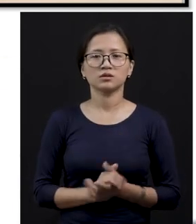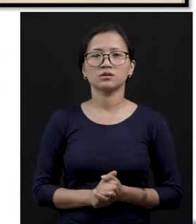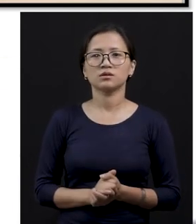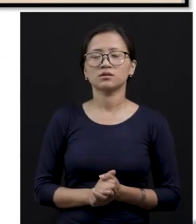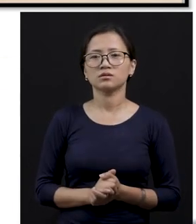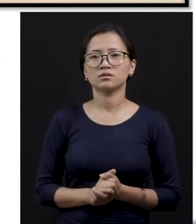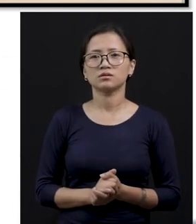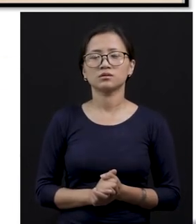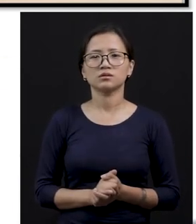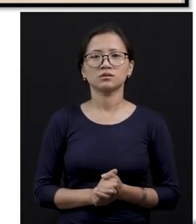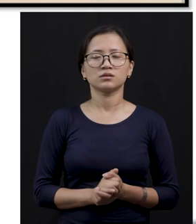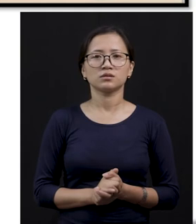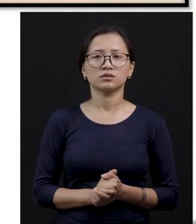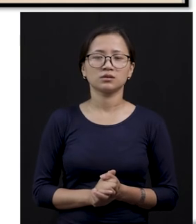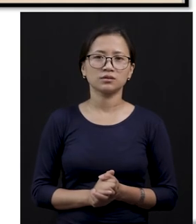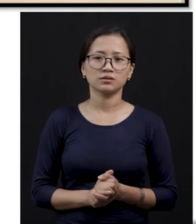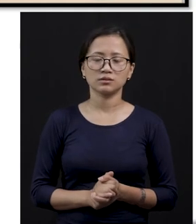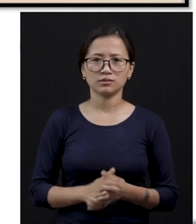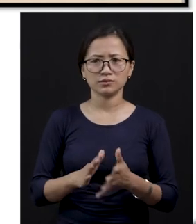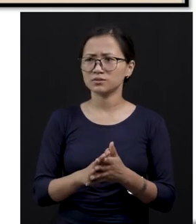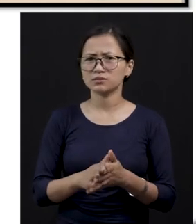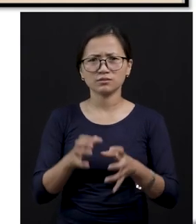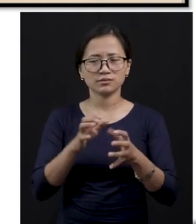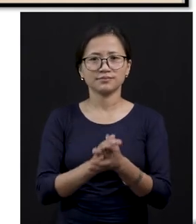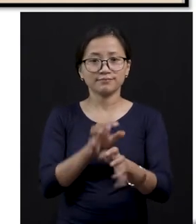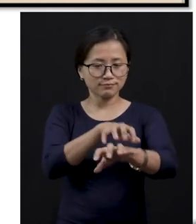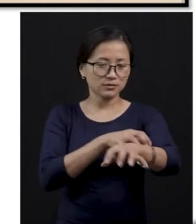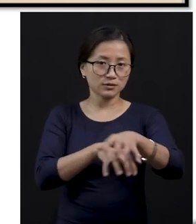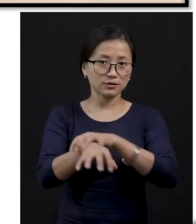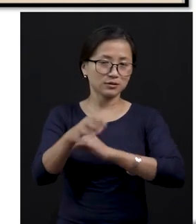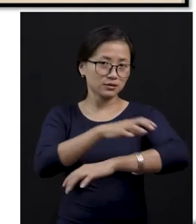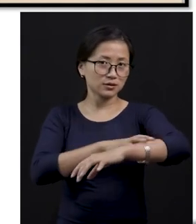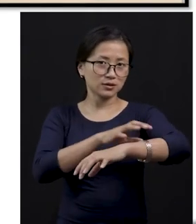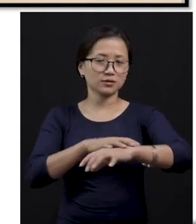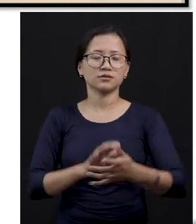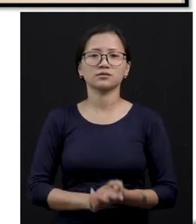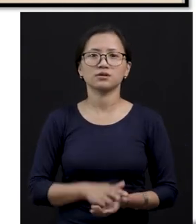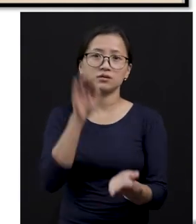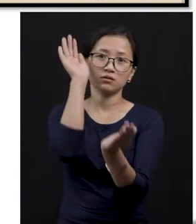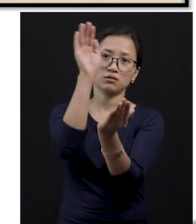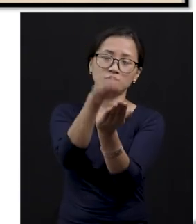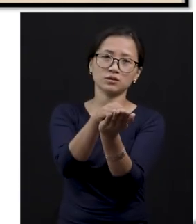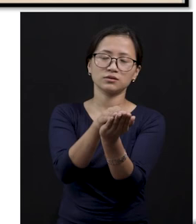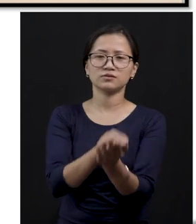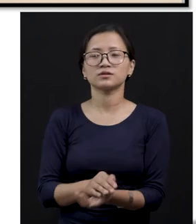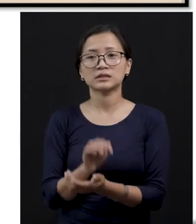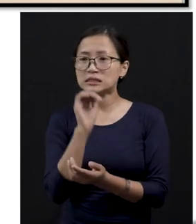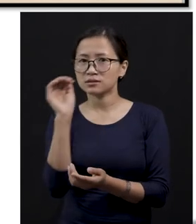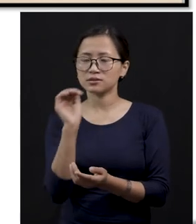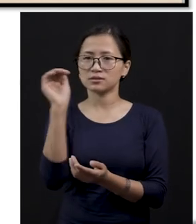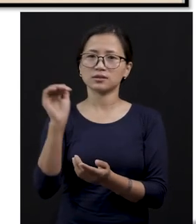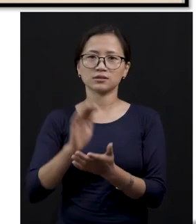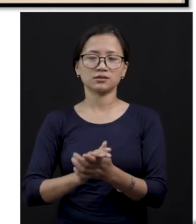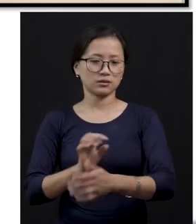okay? Wild animals like, you know, the tiger, and then the crocodiles, even snakes. Their